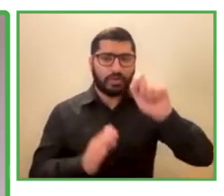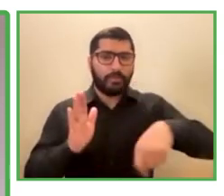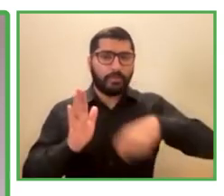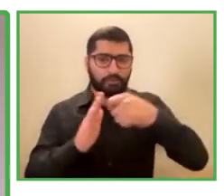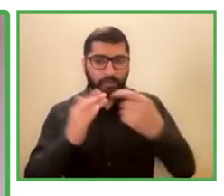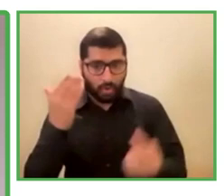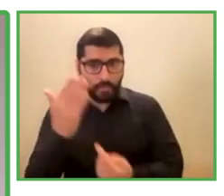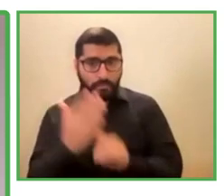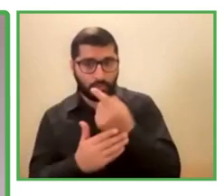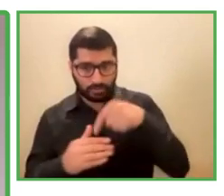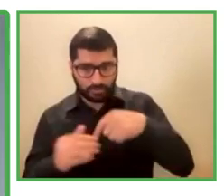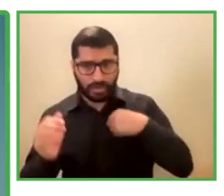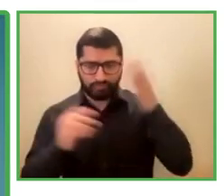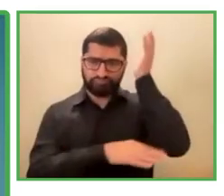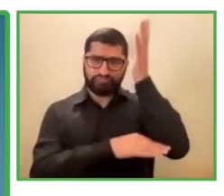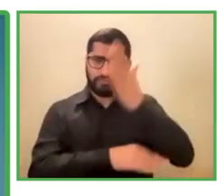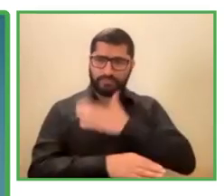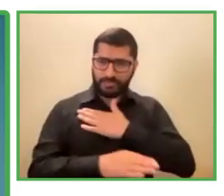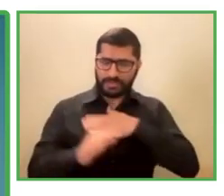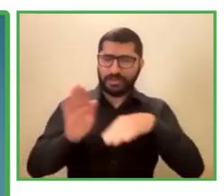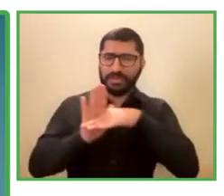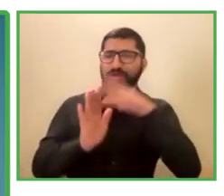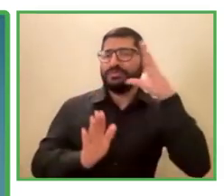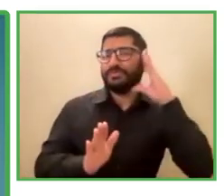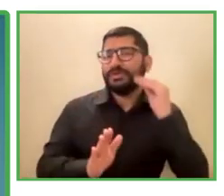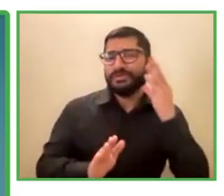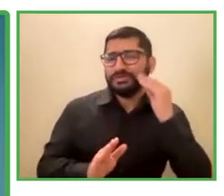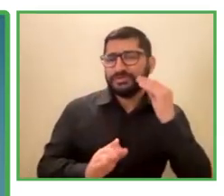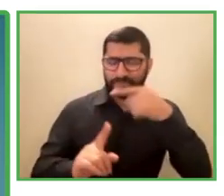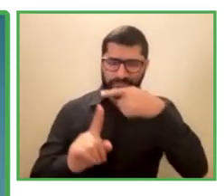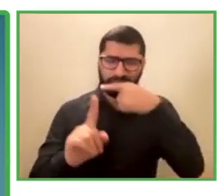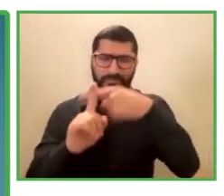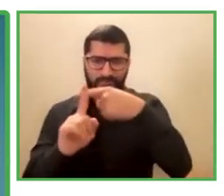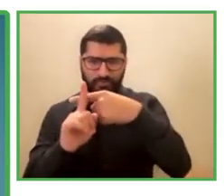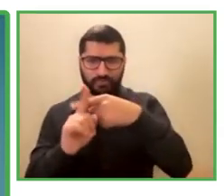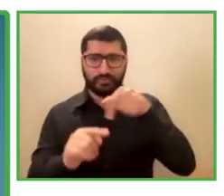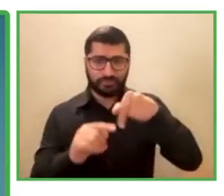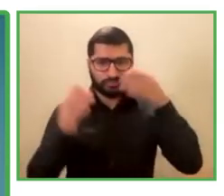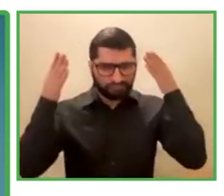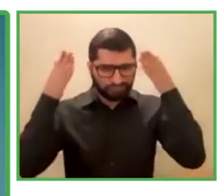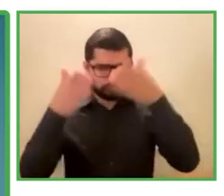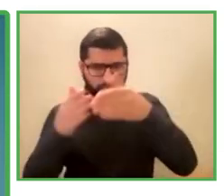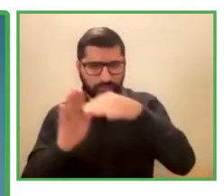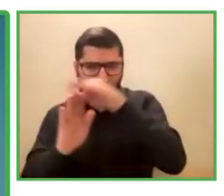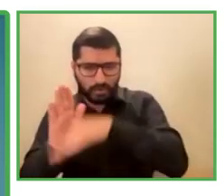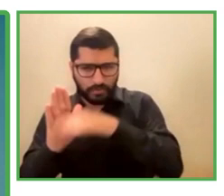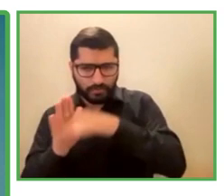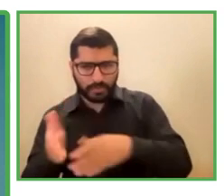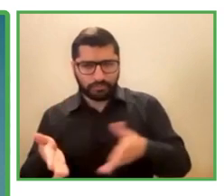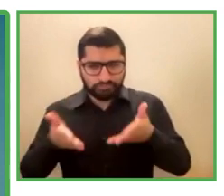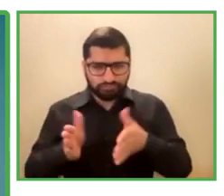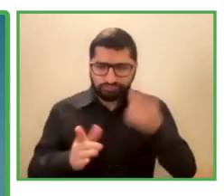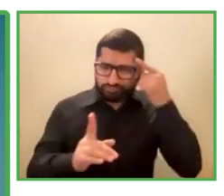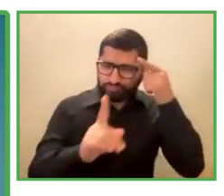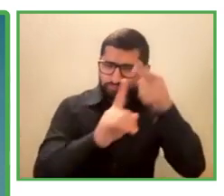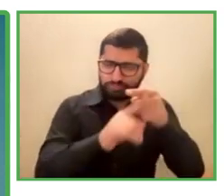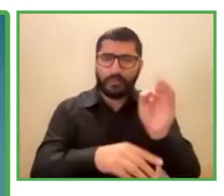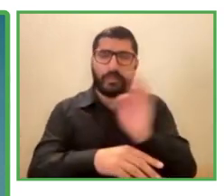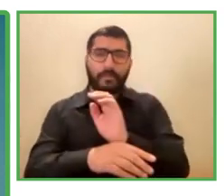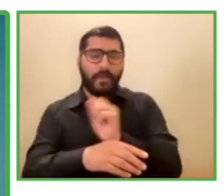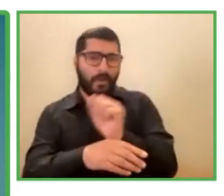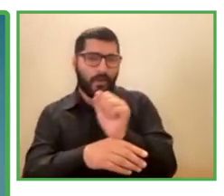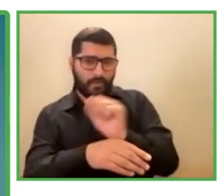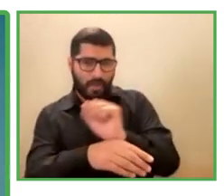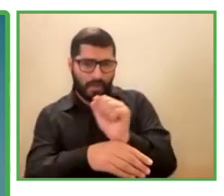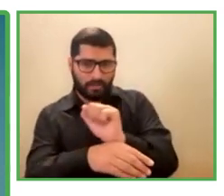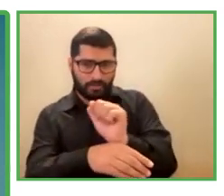to be here and to tell you about our experience, what we call Virtuous Transformation, a program that was